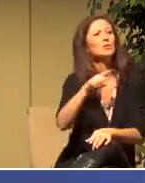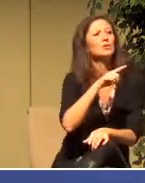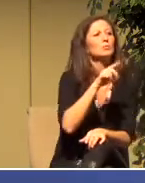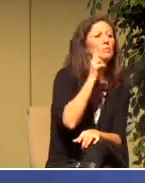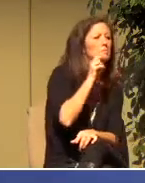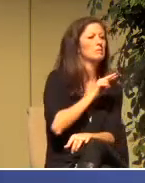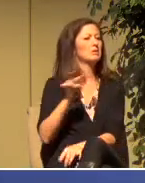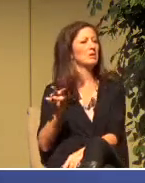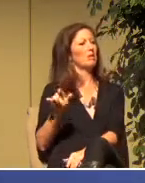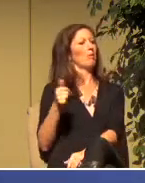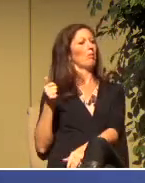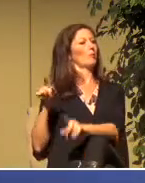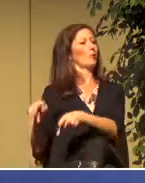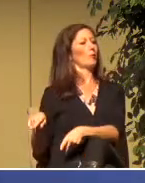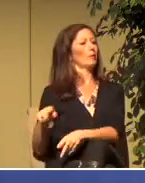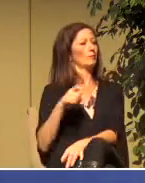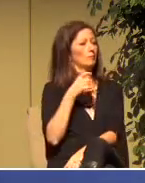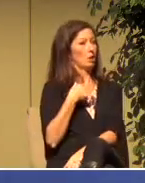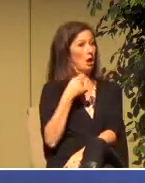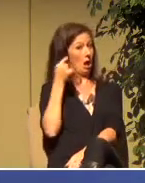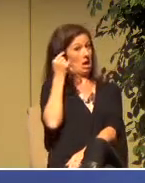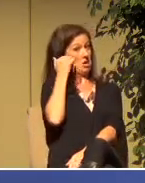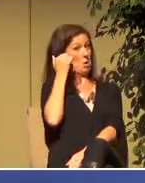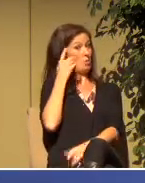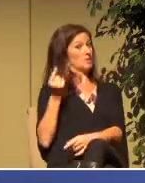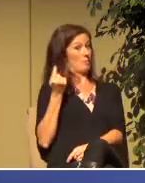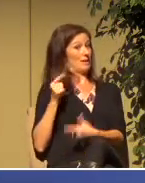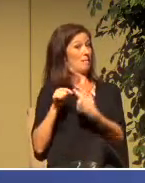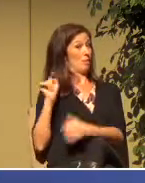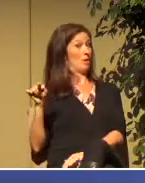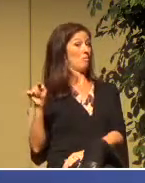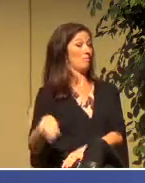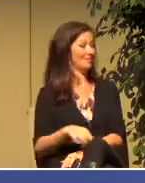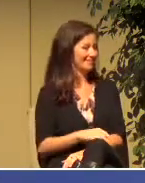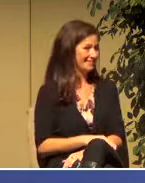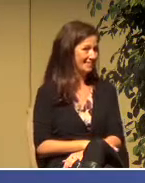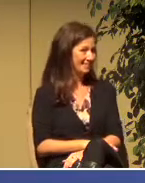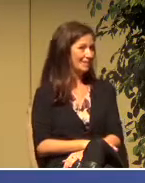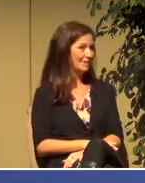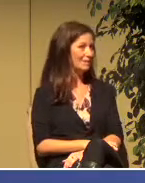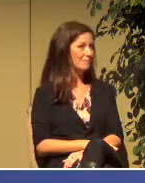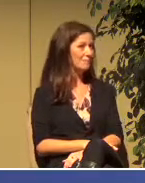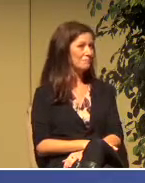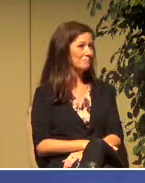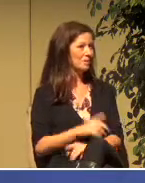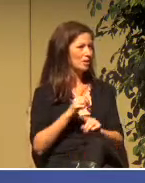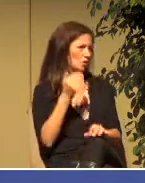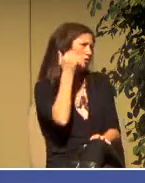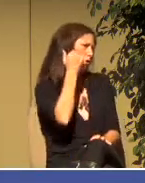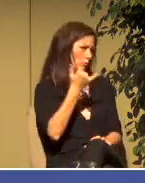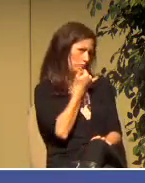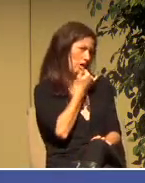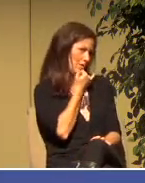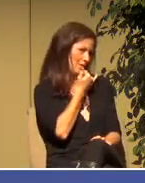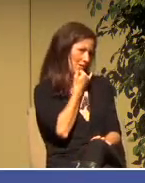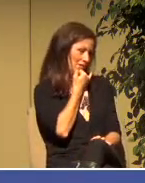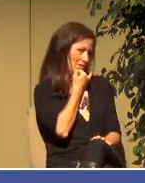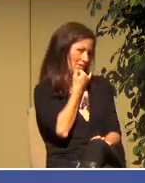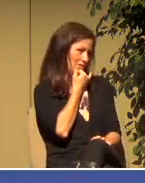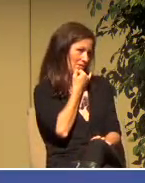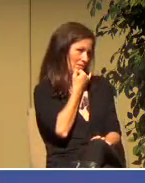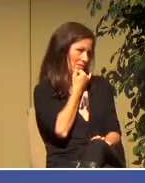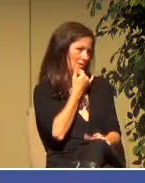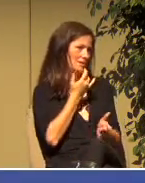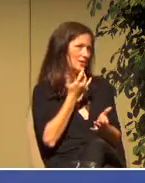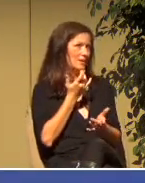some fact that others didn't know and you were tempted and yet you know it's wrong to gossip but if people know maybe I should